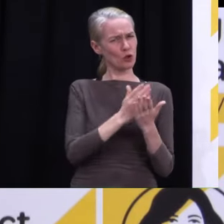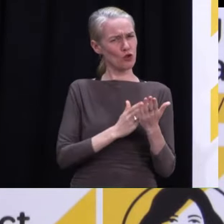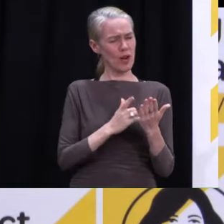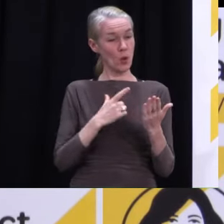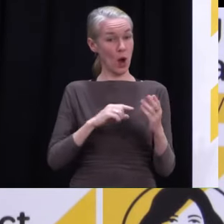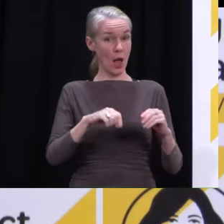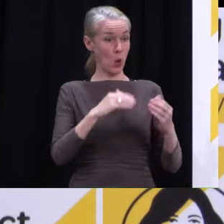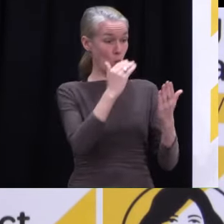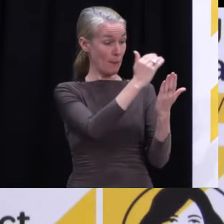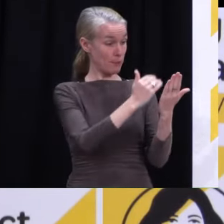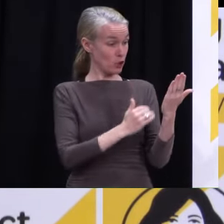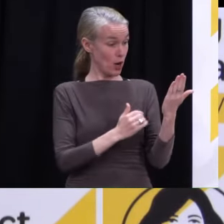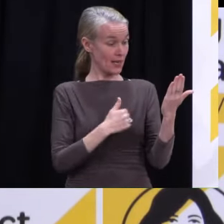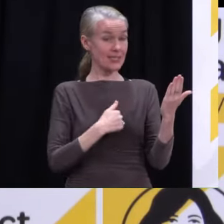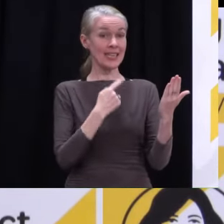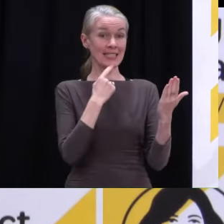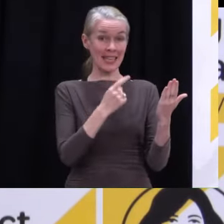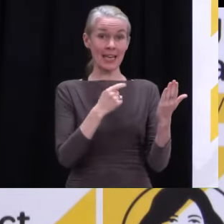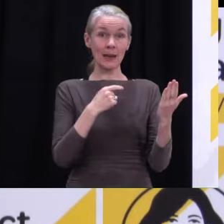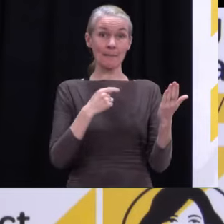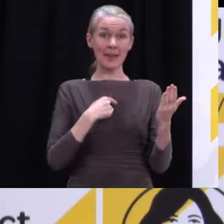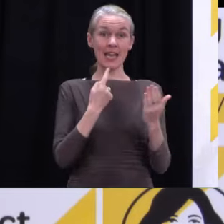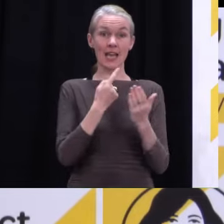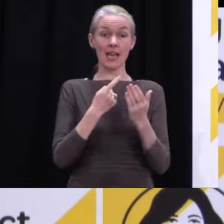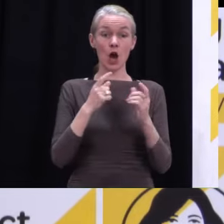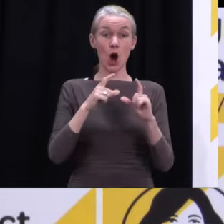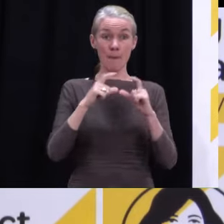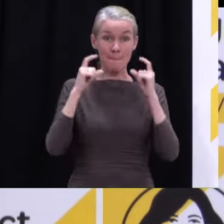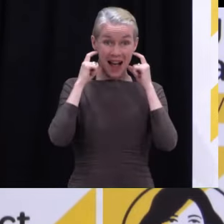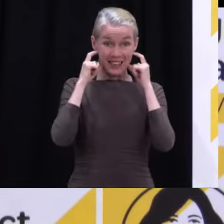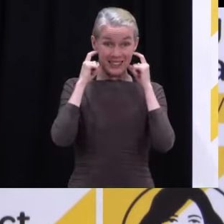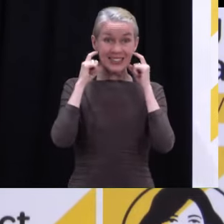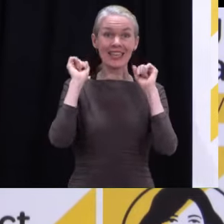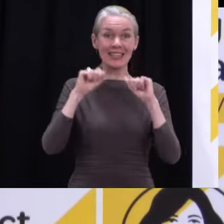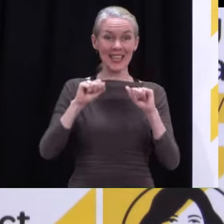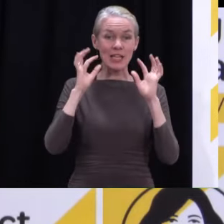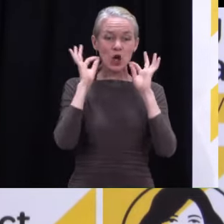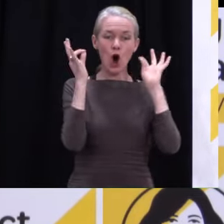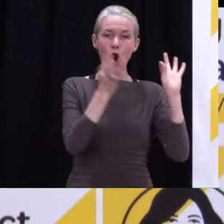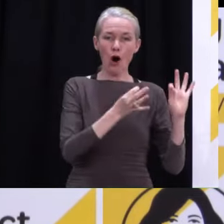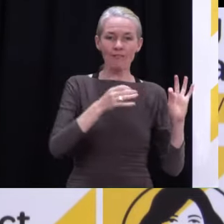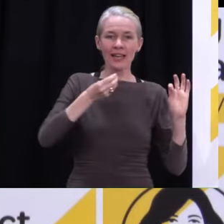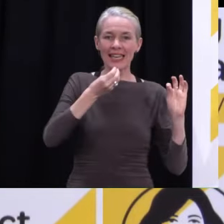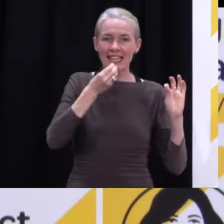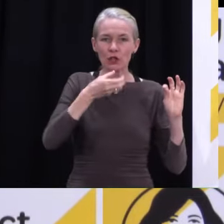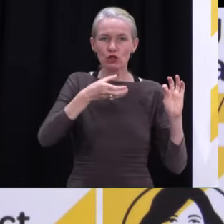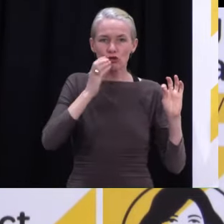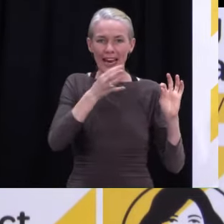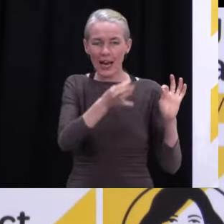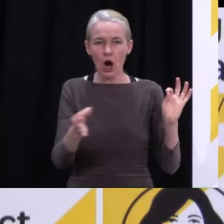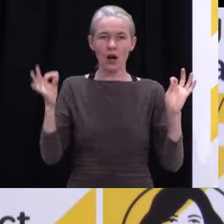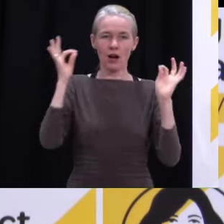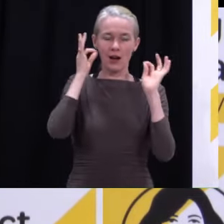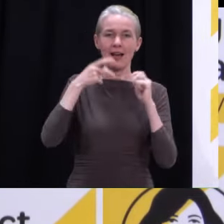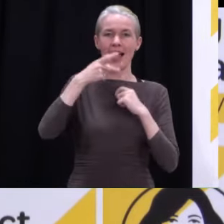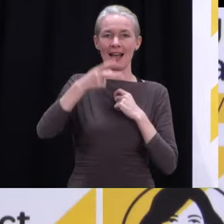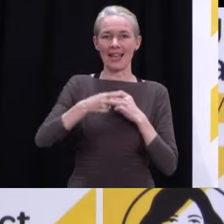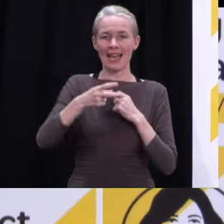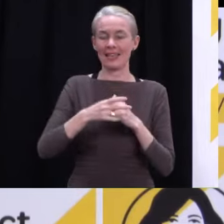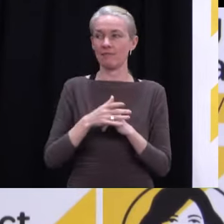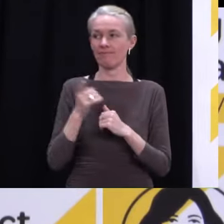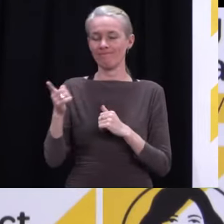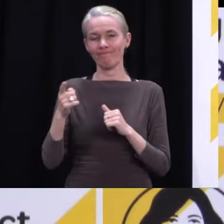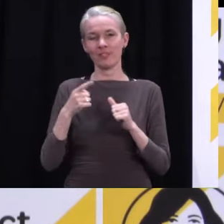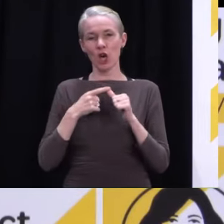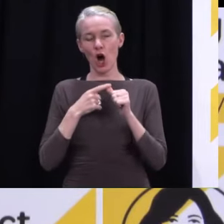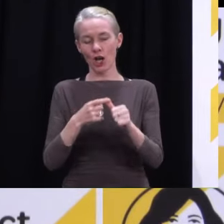face covering where possible except when eating and drinking? Yeah. So, we accept that in hospitality venues for the primary purpose is eating and drinking